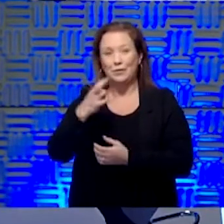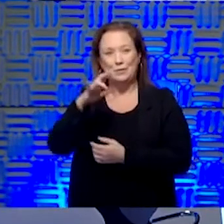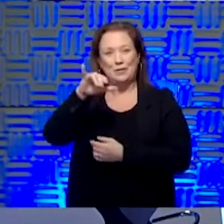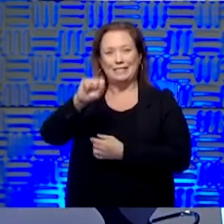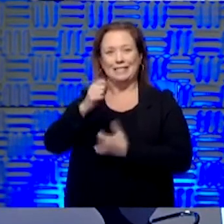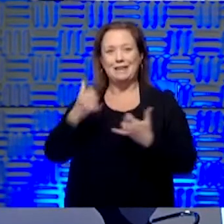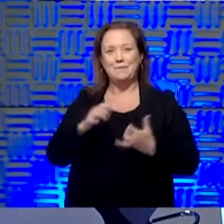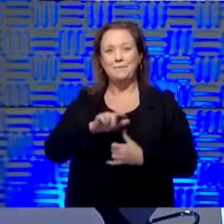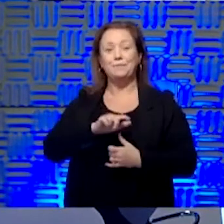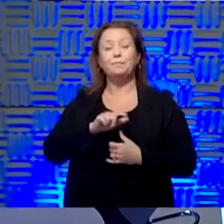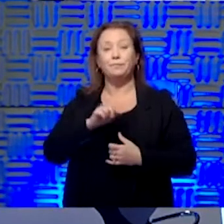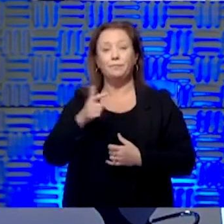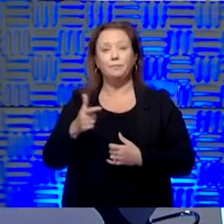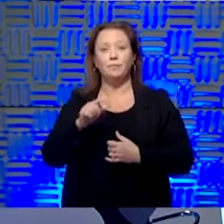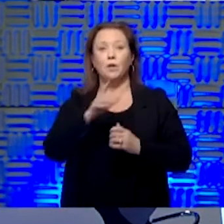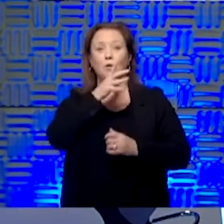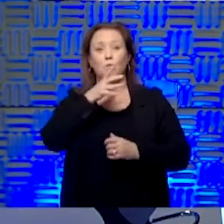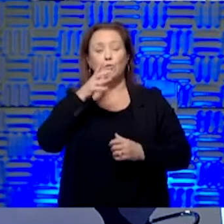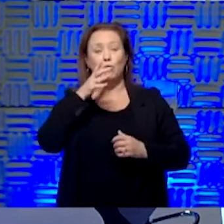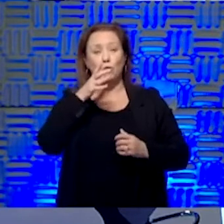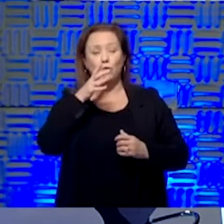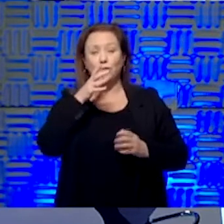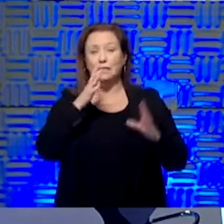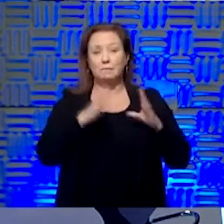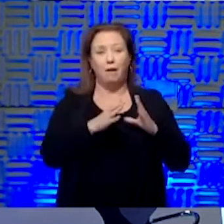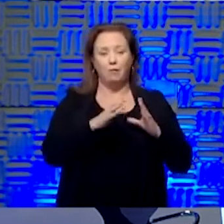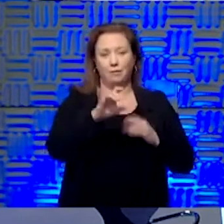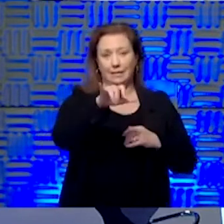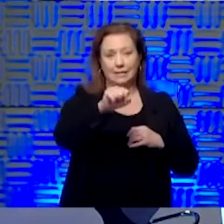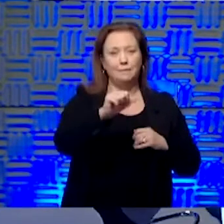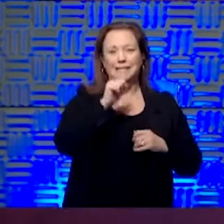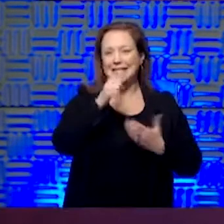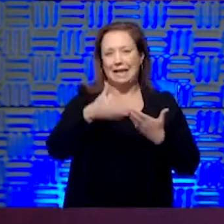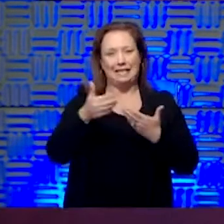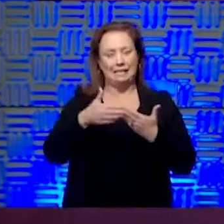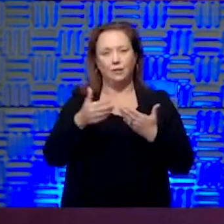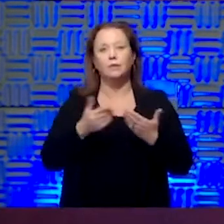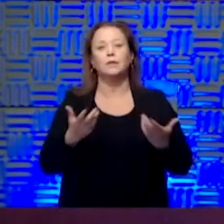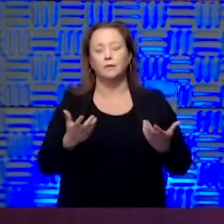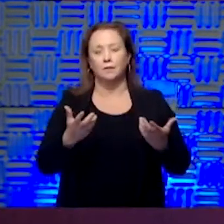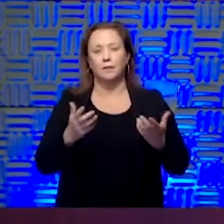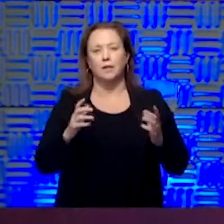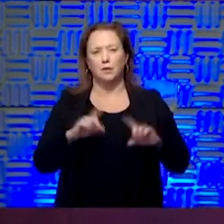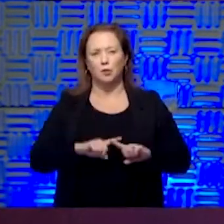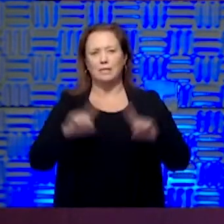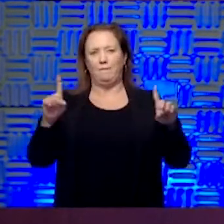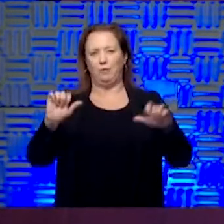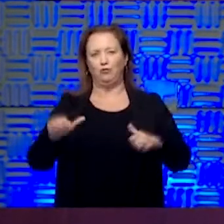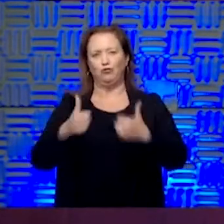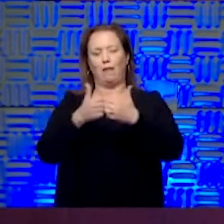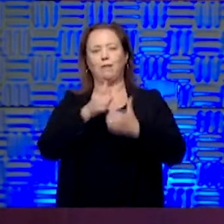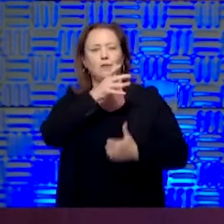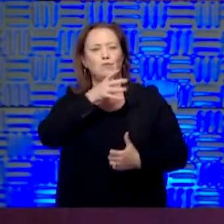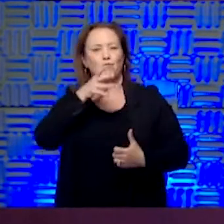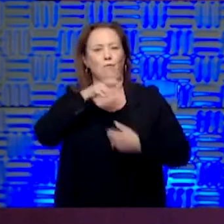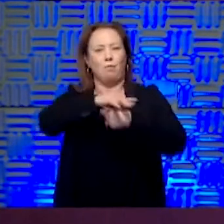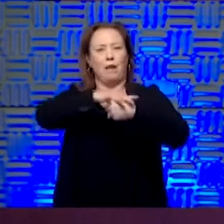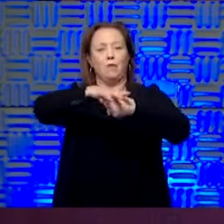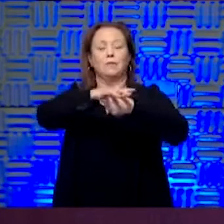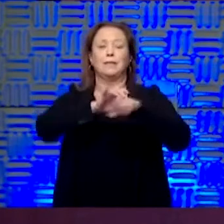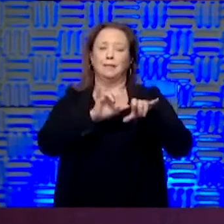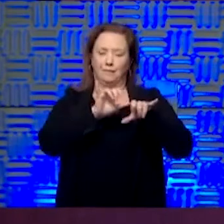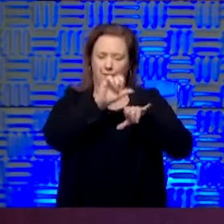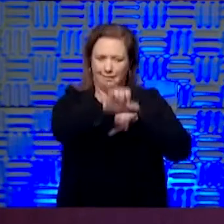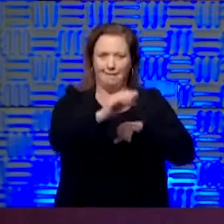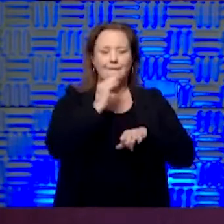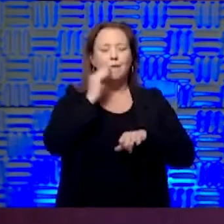Just because rural is smaller doesn't mean it's easier with respect to the virus. They're just a little bit different challenges that we face. But stay